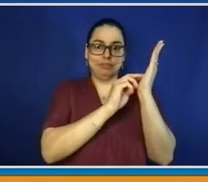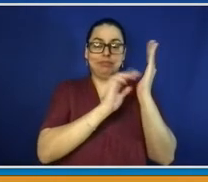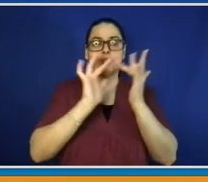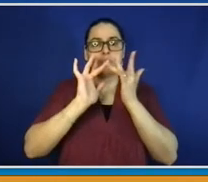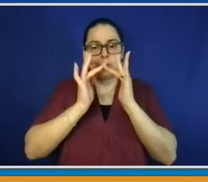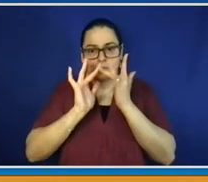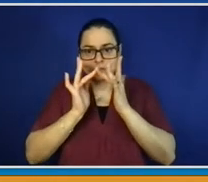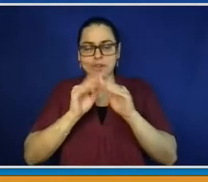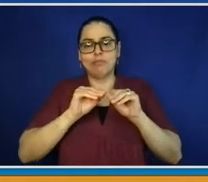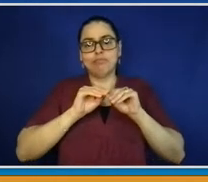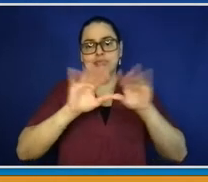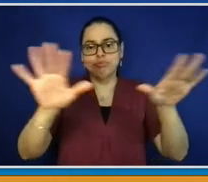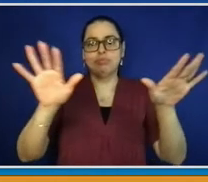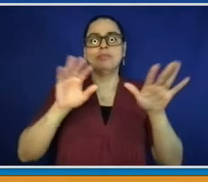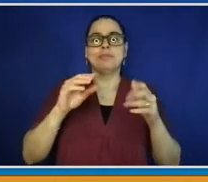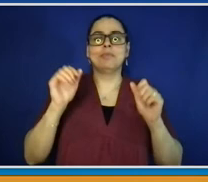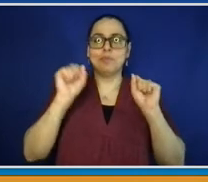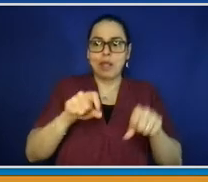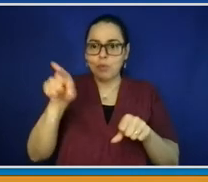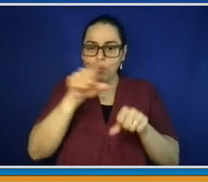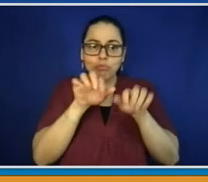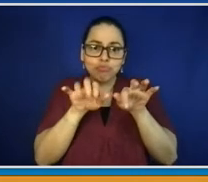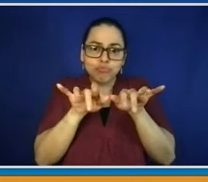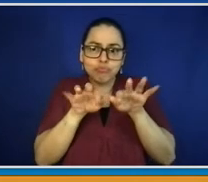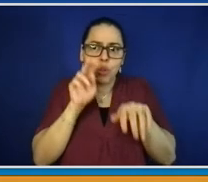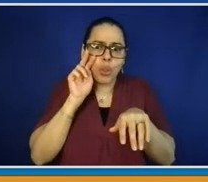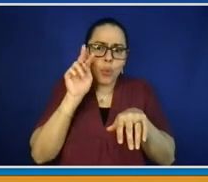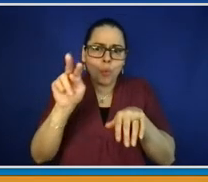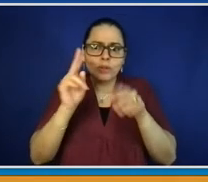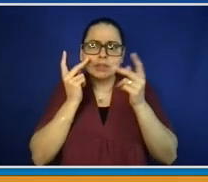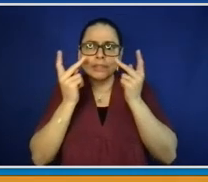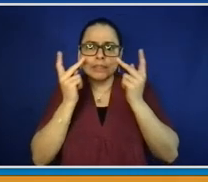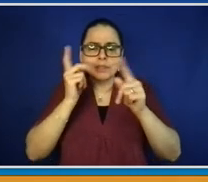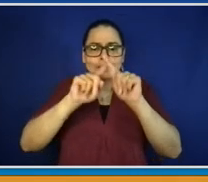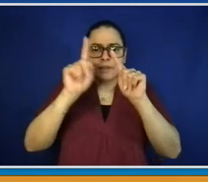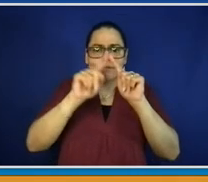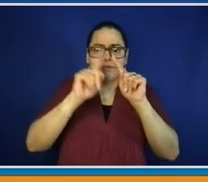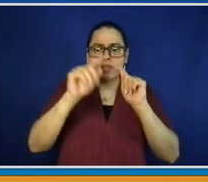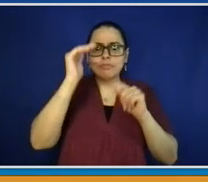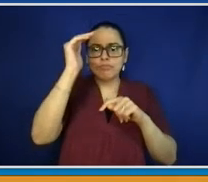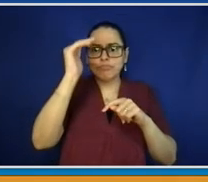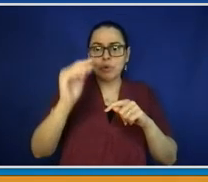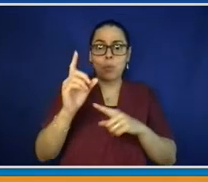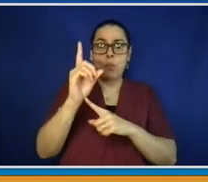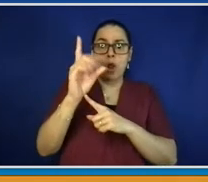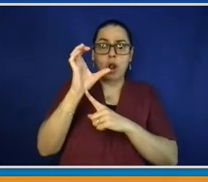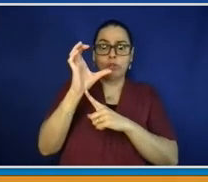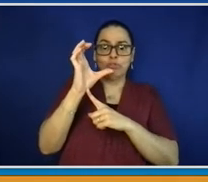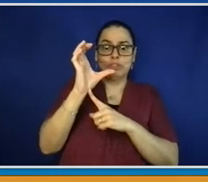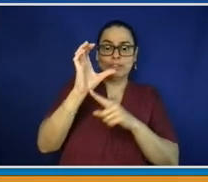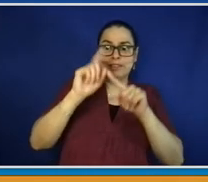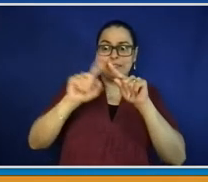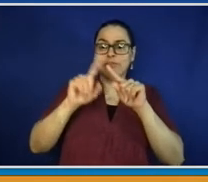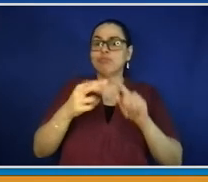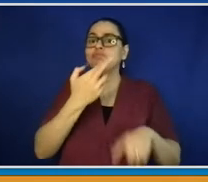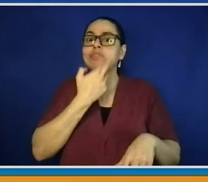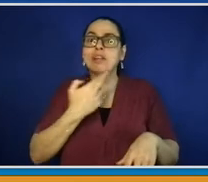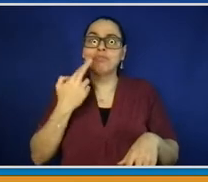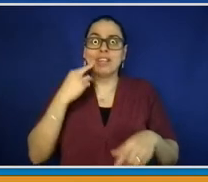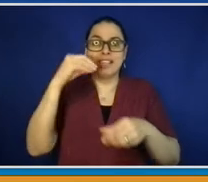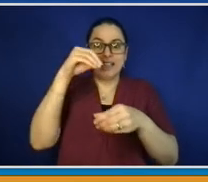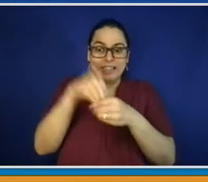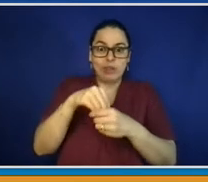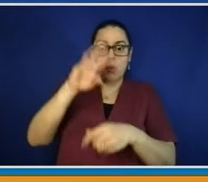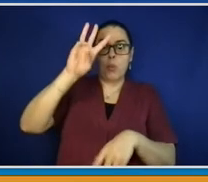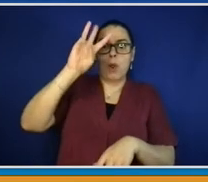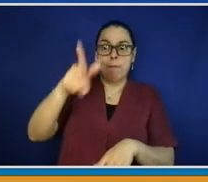Plains, sort them by price point, by cuisine, and find anything you'd like to do there. So you can find all